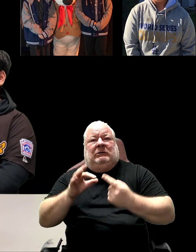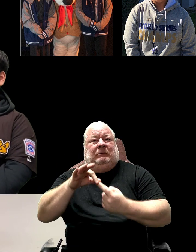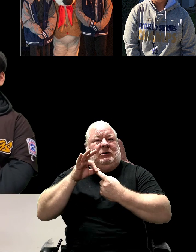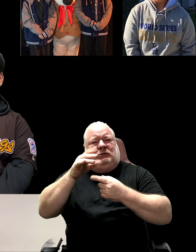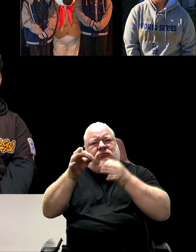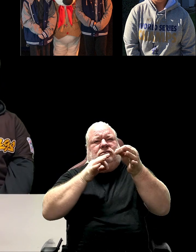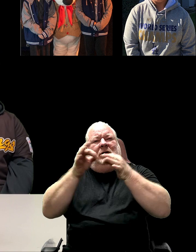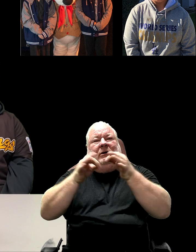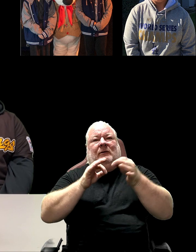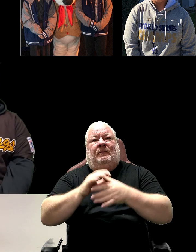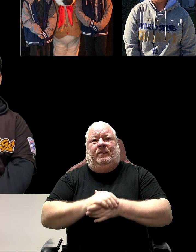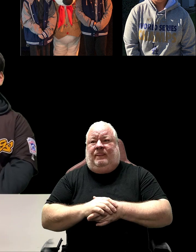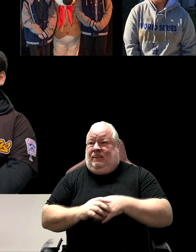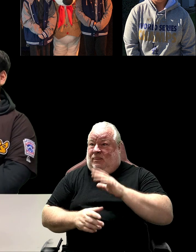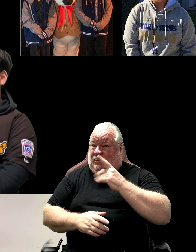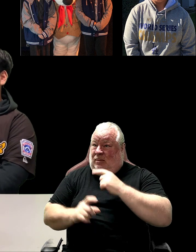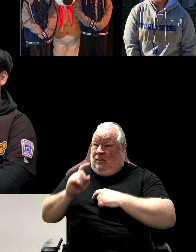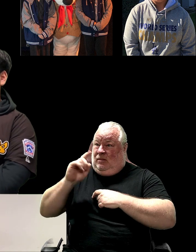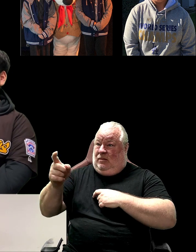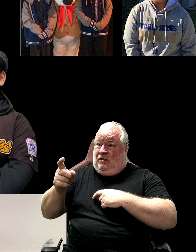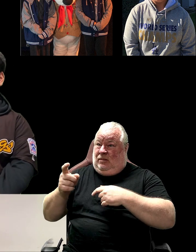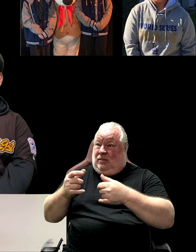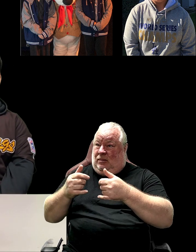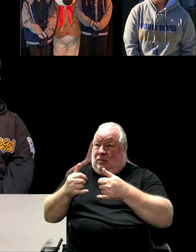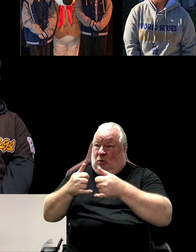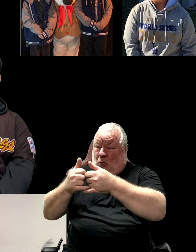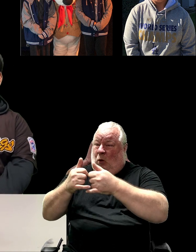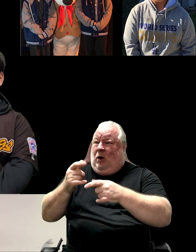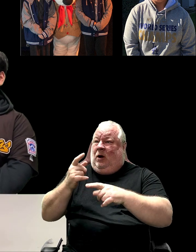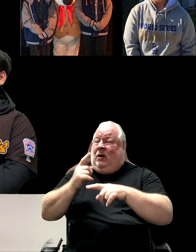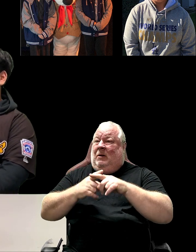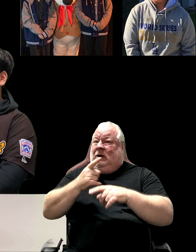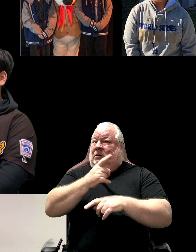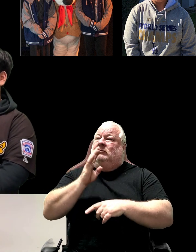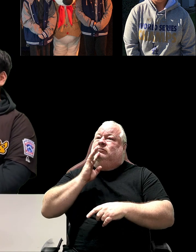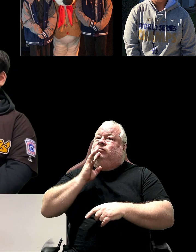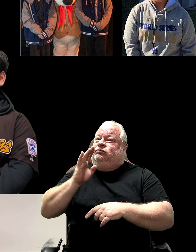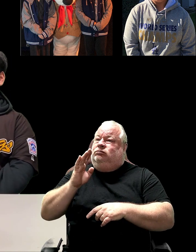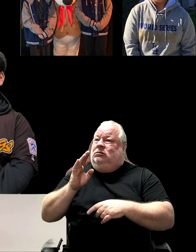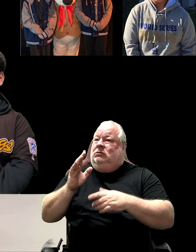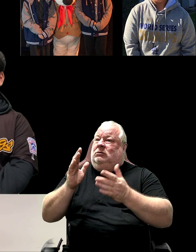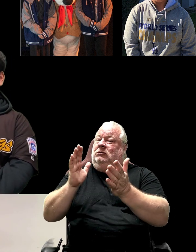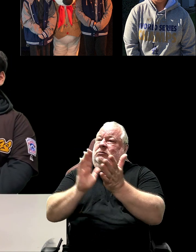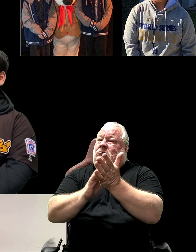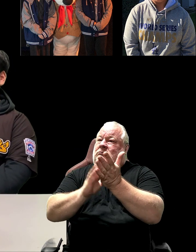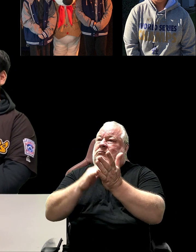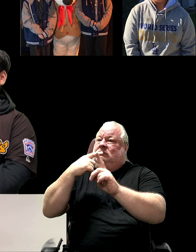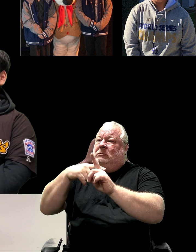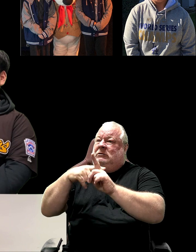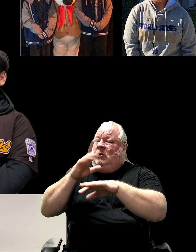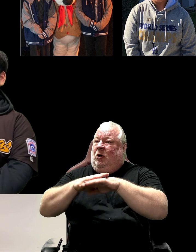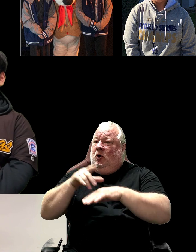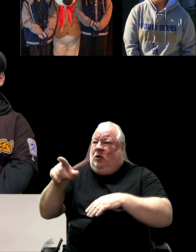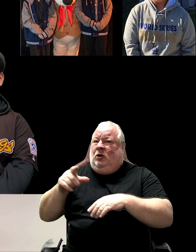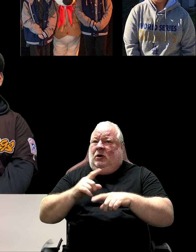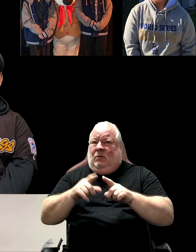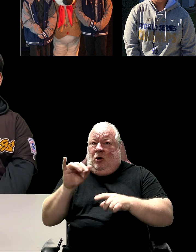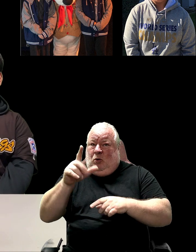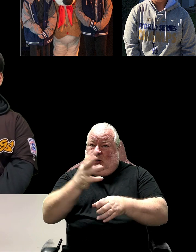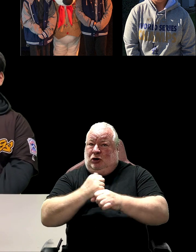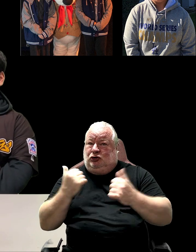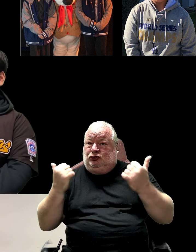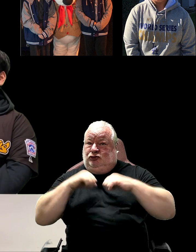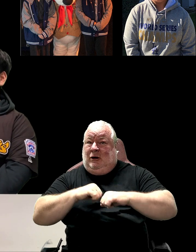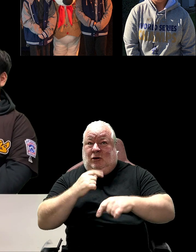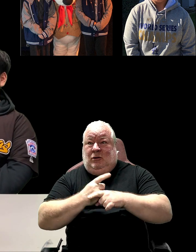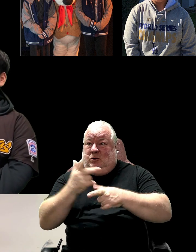you guys got something other than just verbal praise. You actually got an award in the form of a really cool